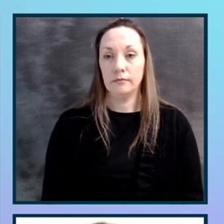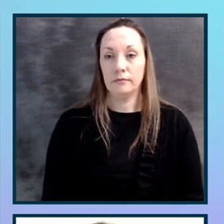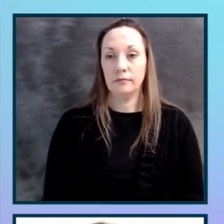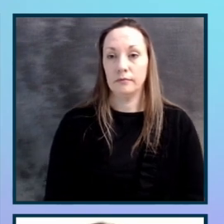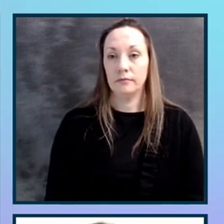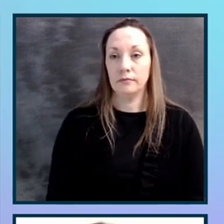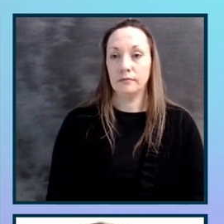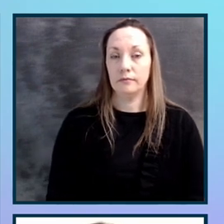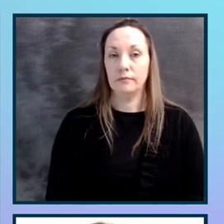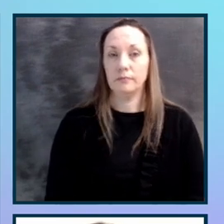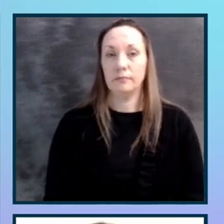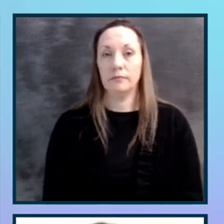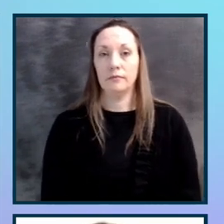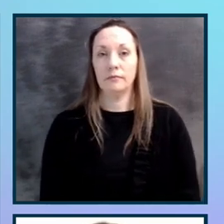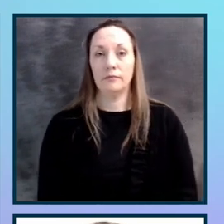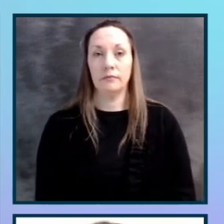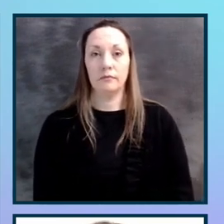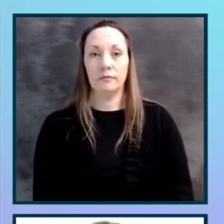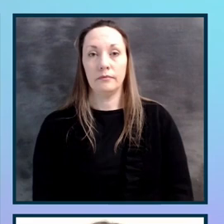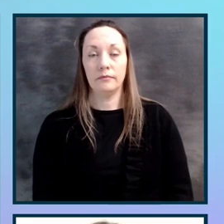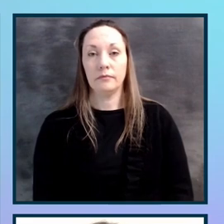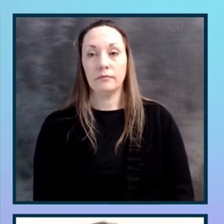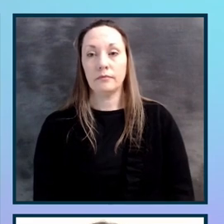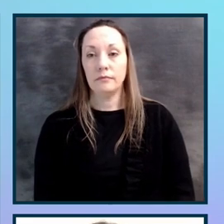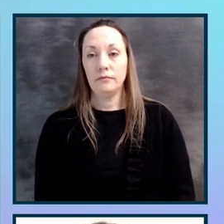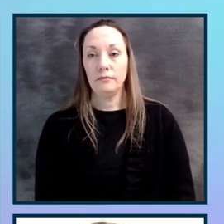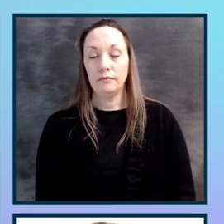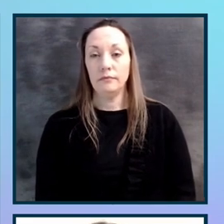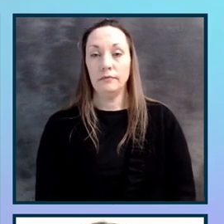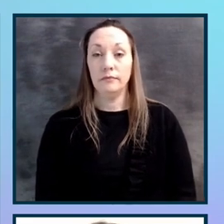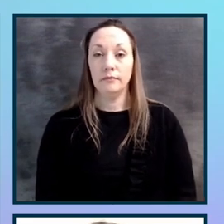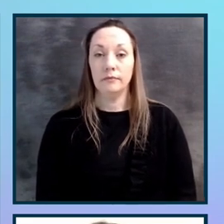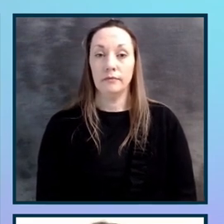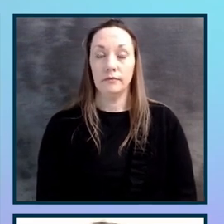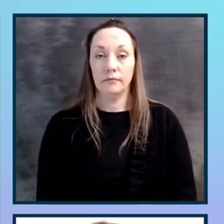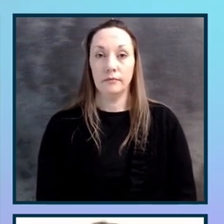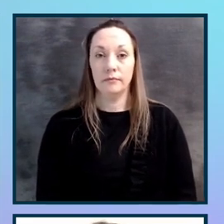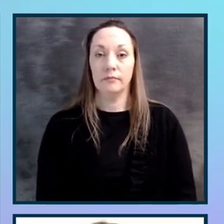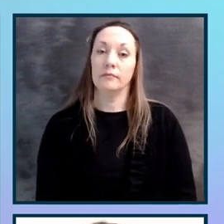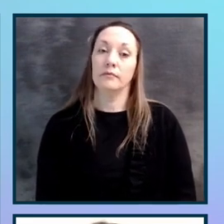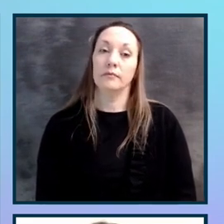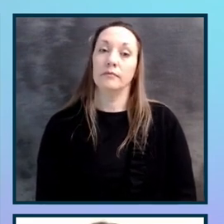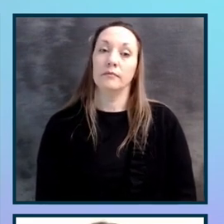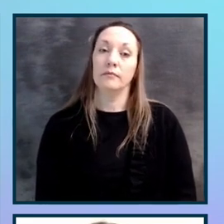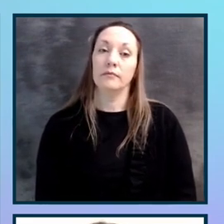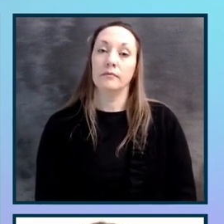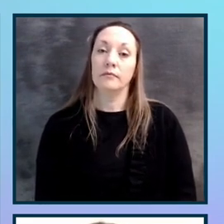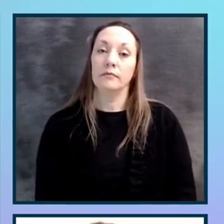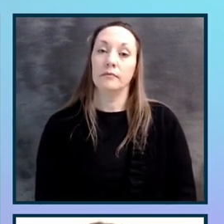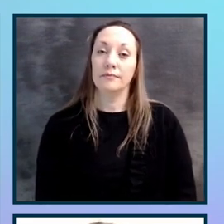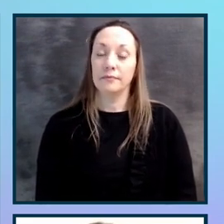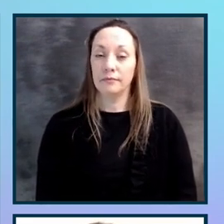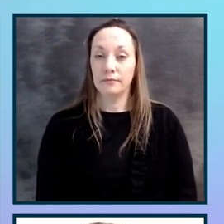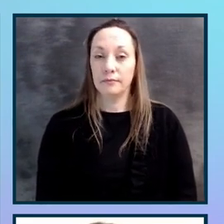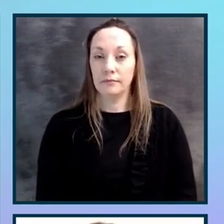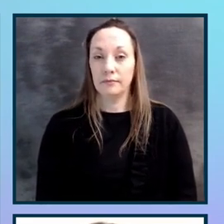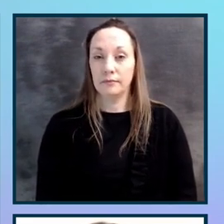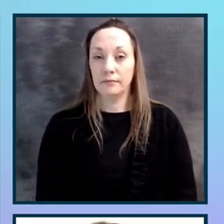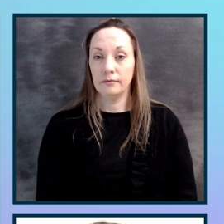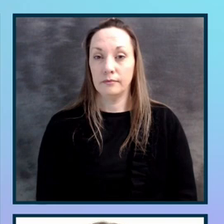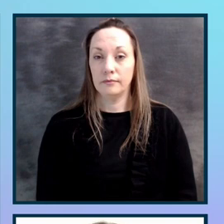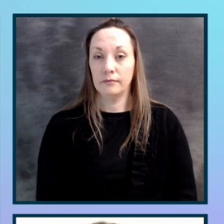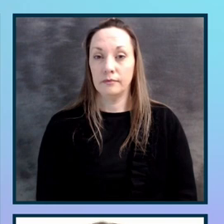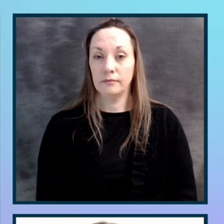test, participants record their screen and speak their thoughts out loud while performing tasks you give them. I'm glad it arrived